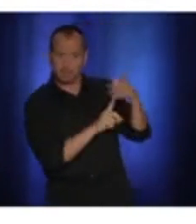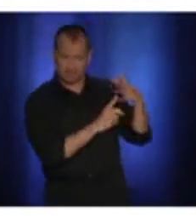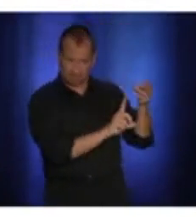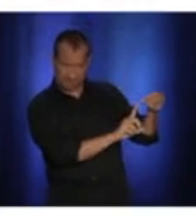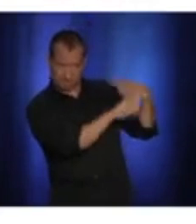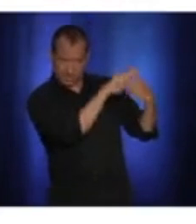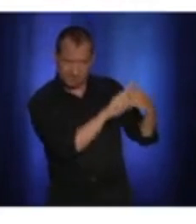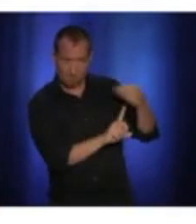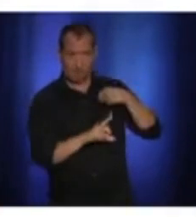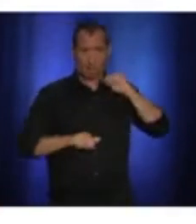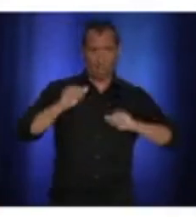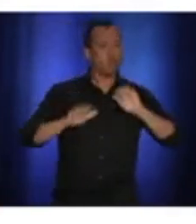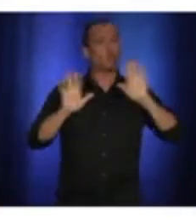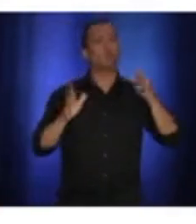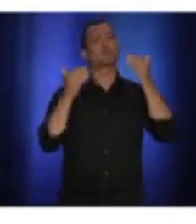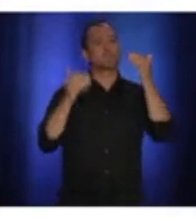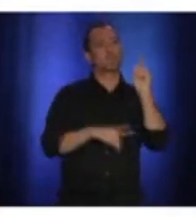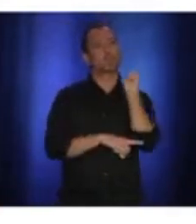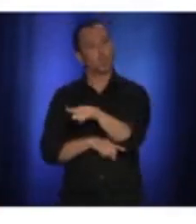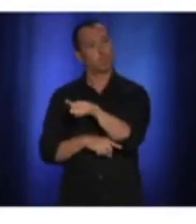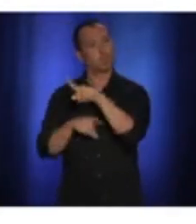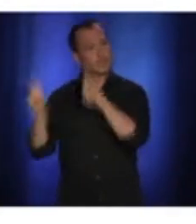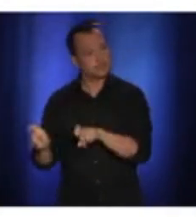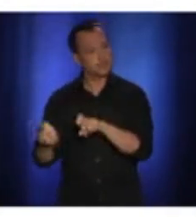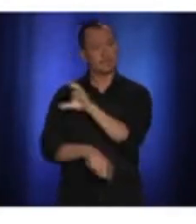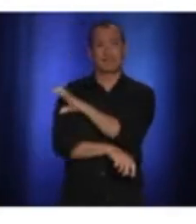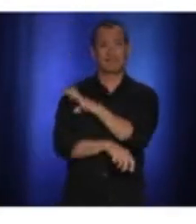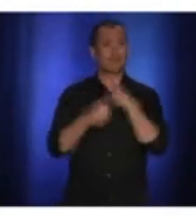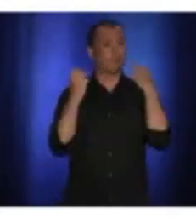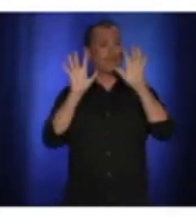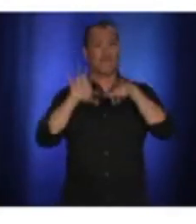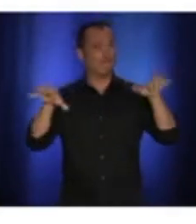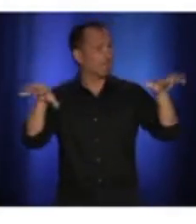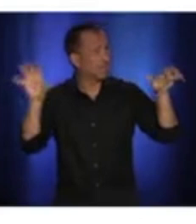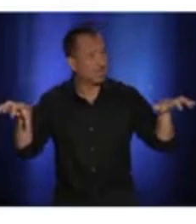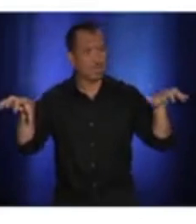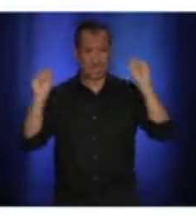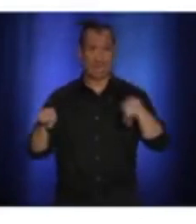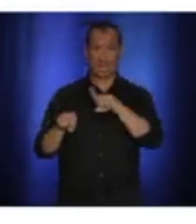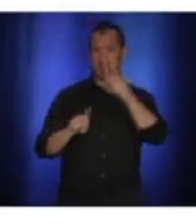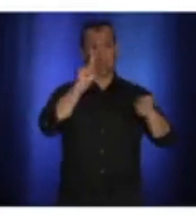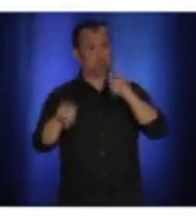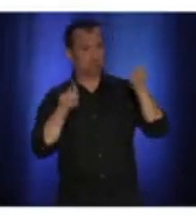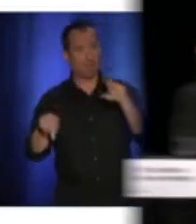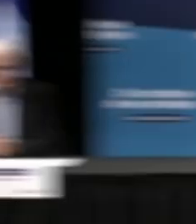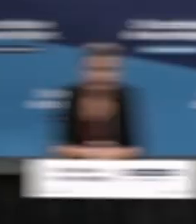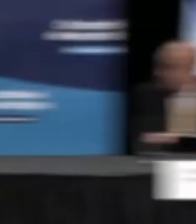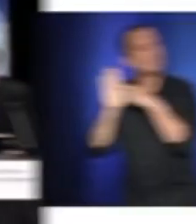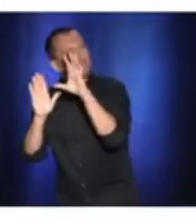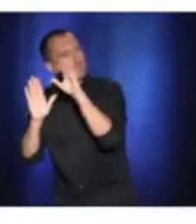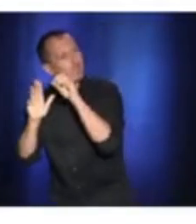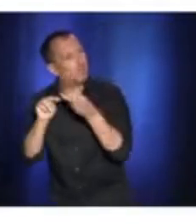There are clinics with or without an appointment. And tests can be done day or night. Be proactive.